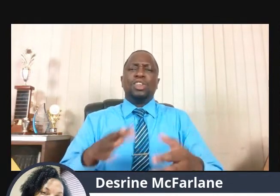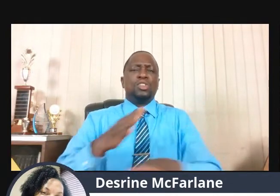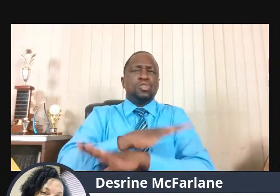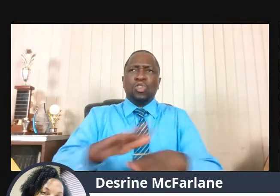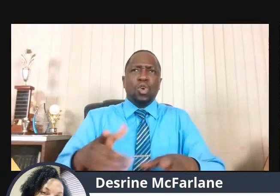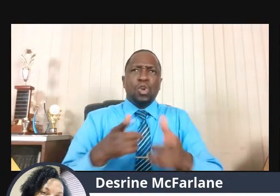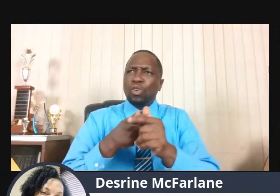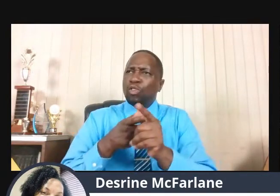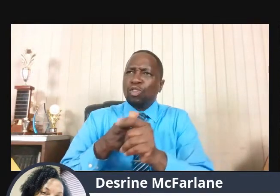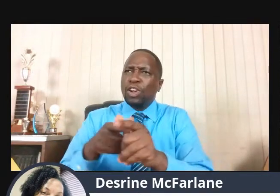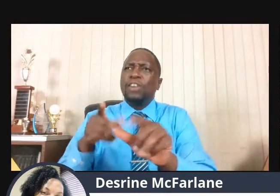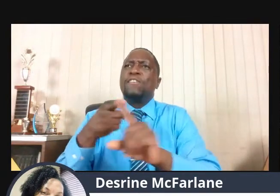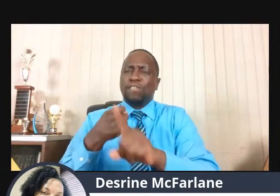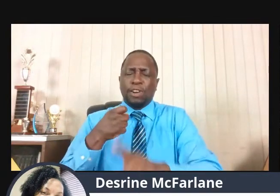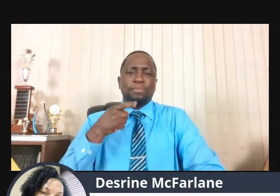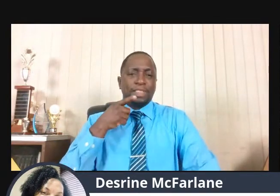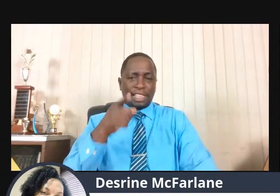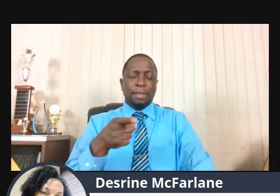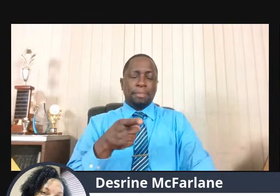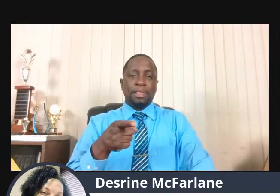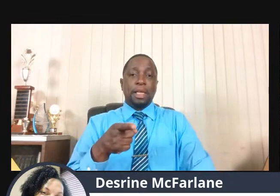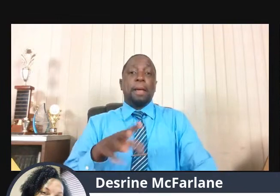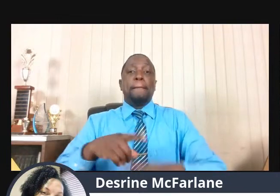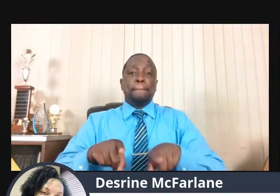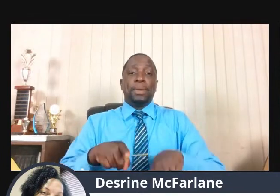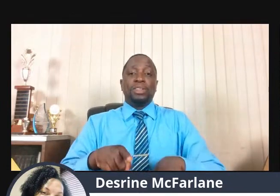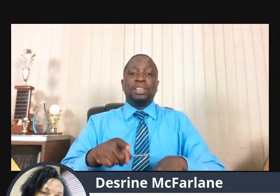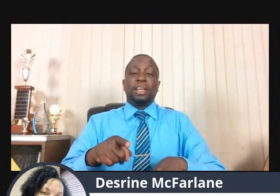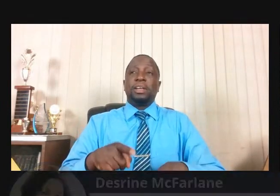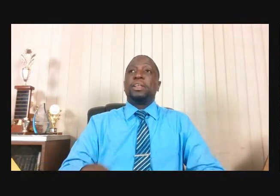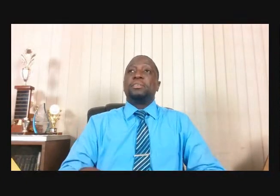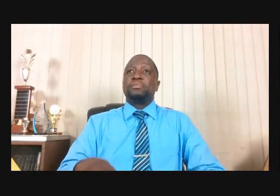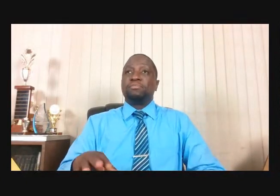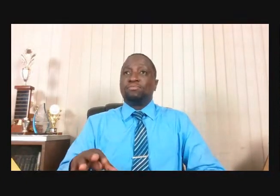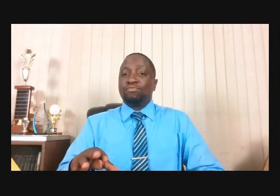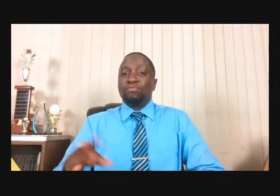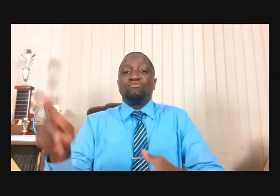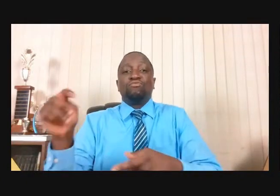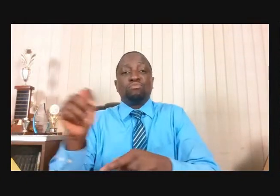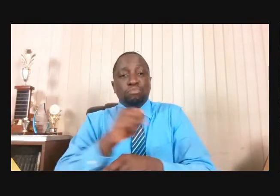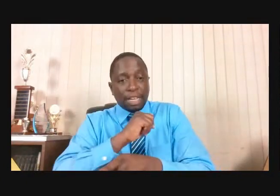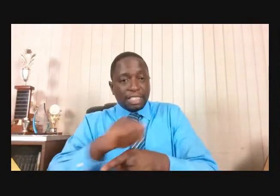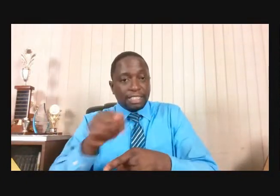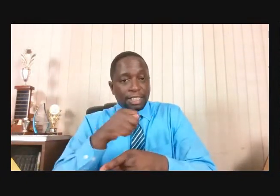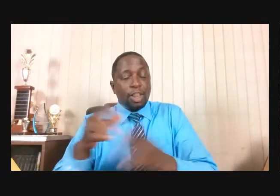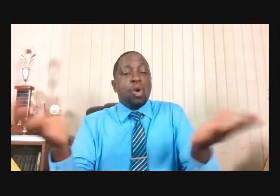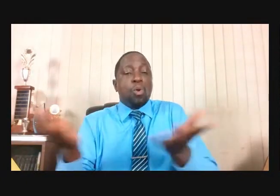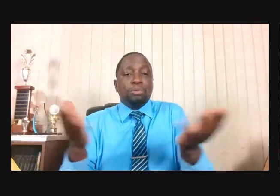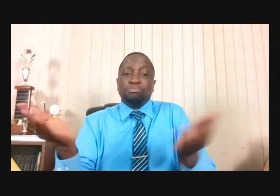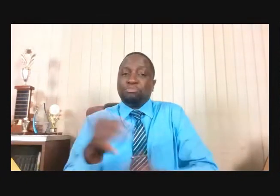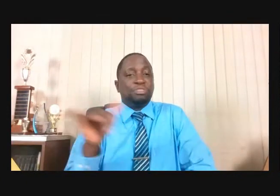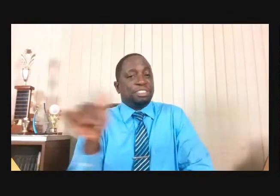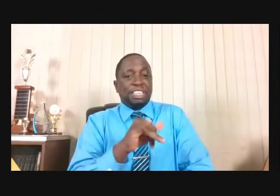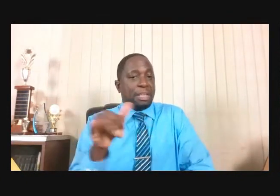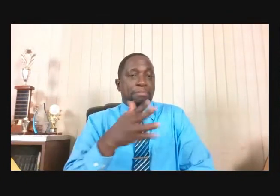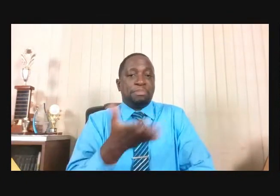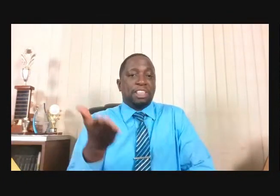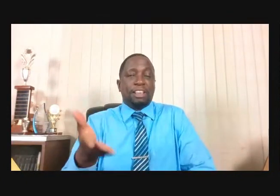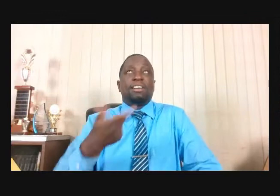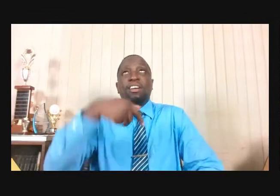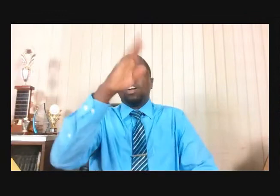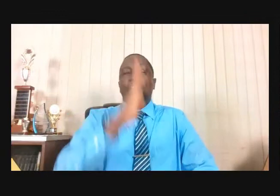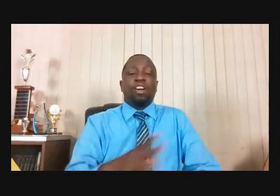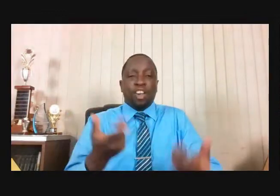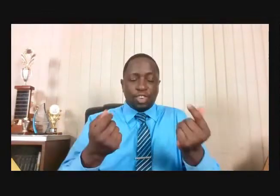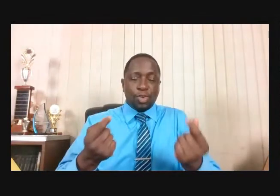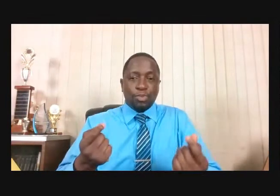They are actually practicing what God was laying out as a plan. You need to probe and ask questions and